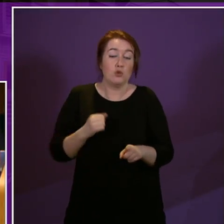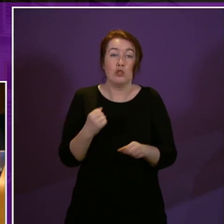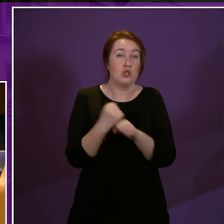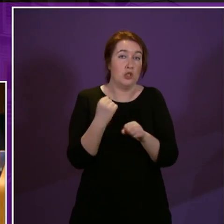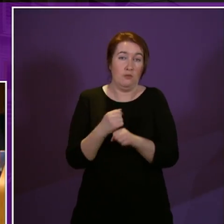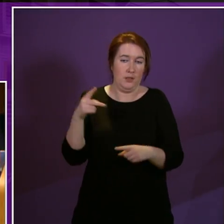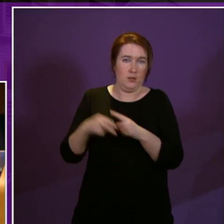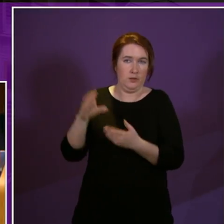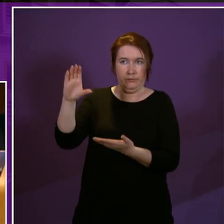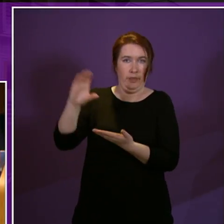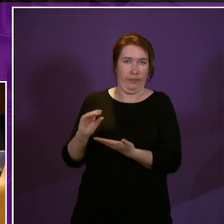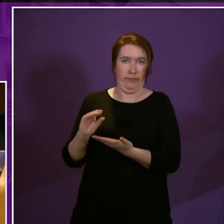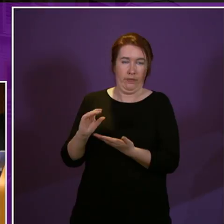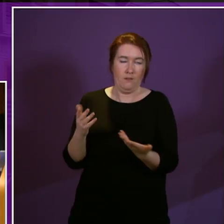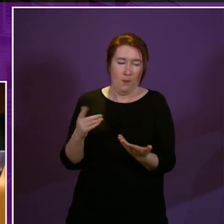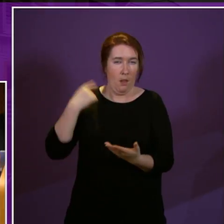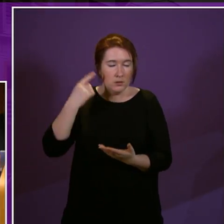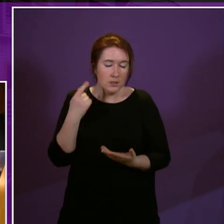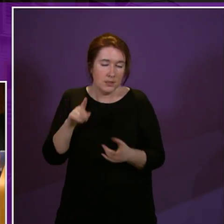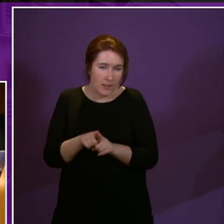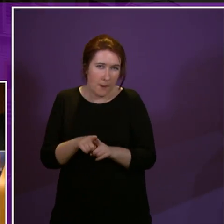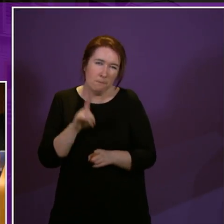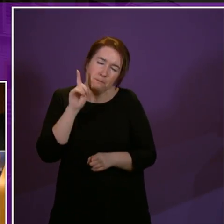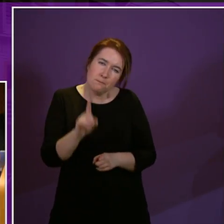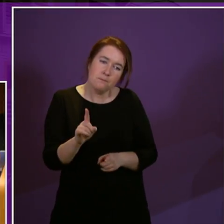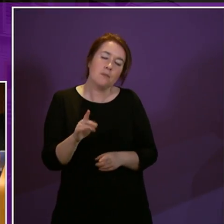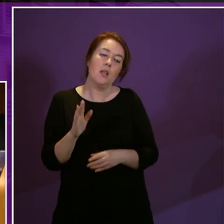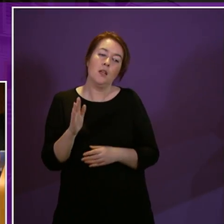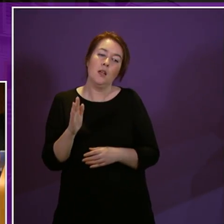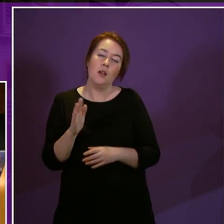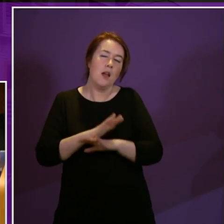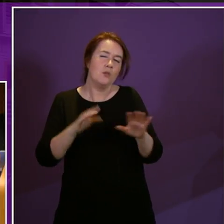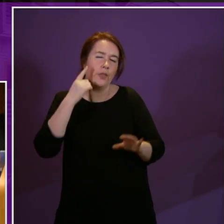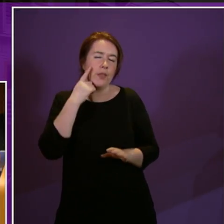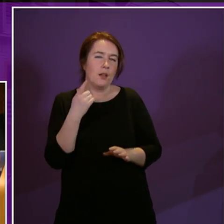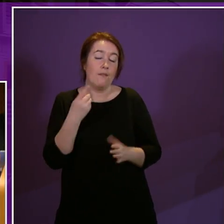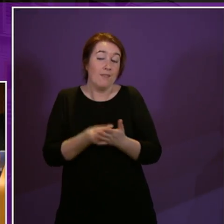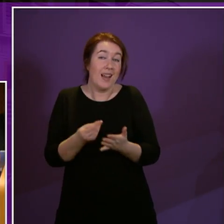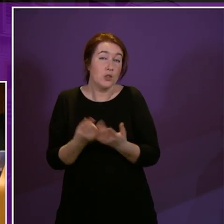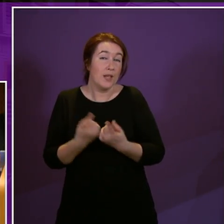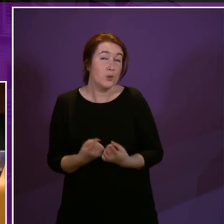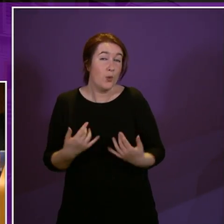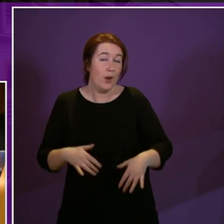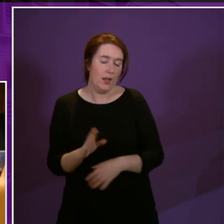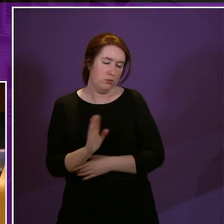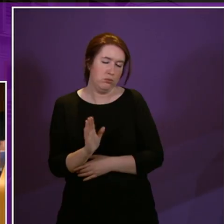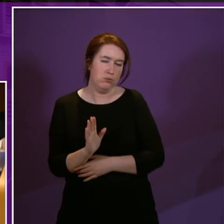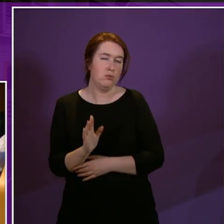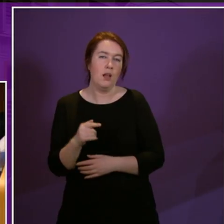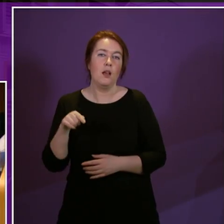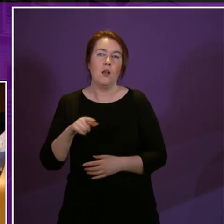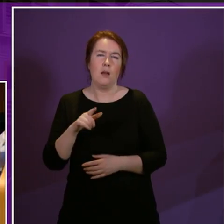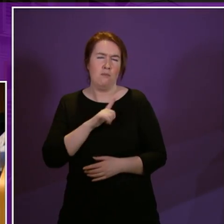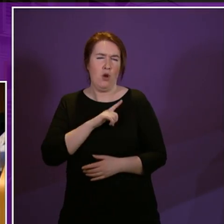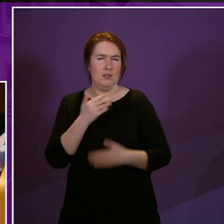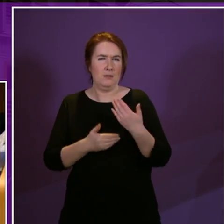government is receiving from London but I don't think this is just a financial issue because that doesn't explain why these